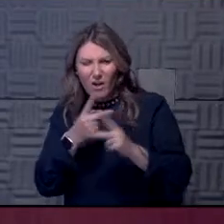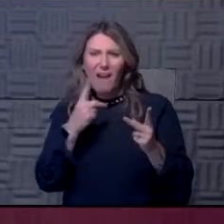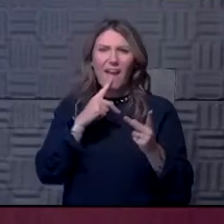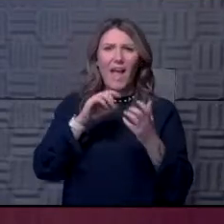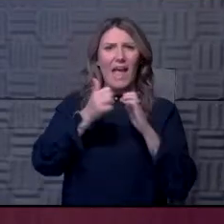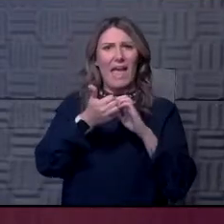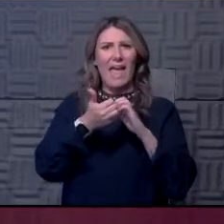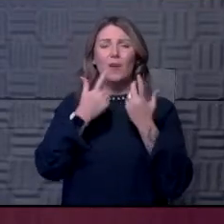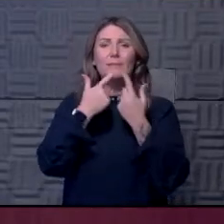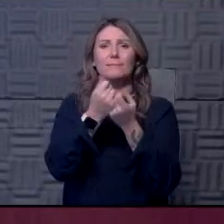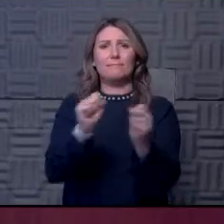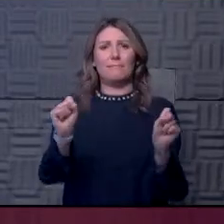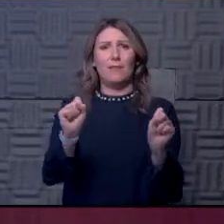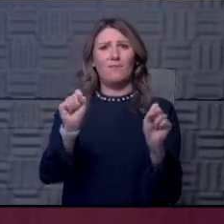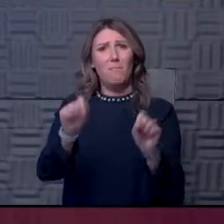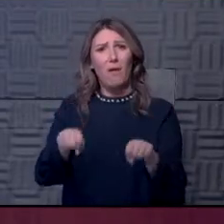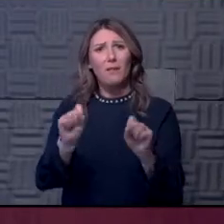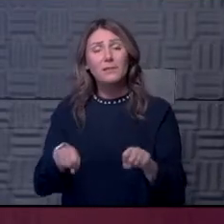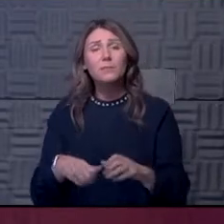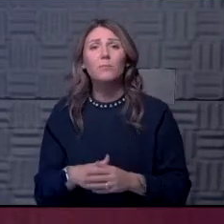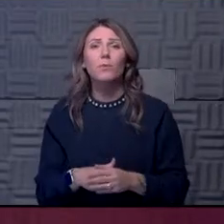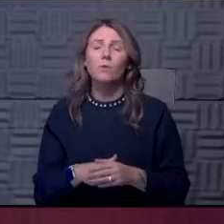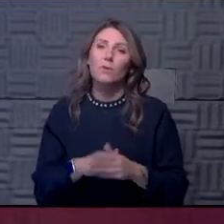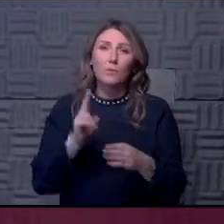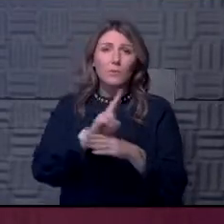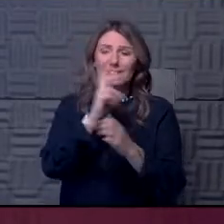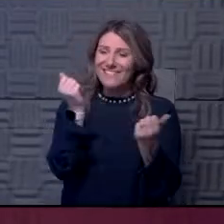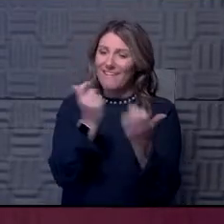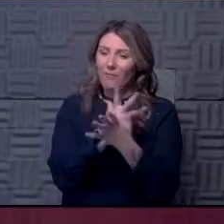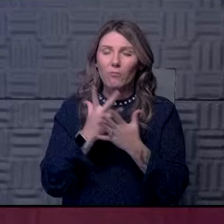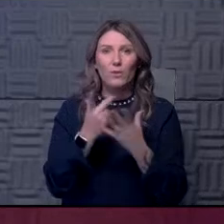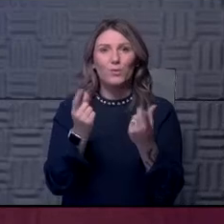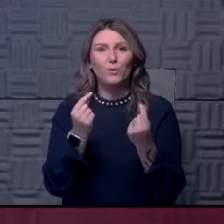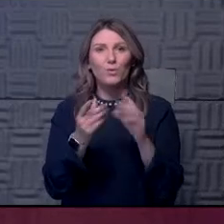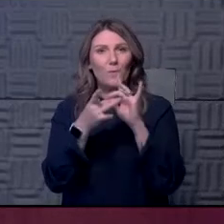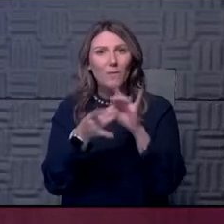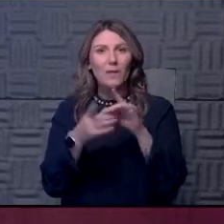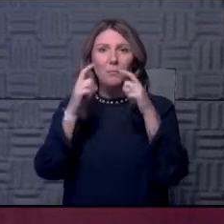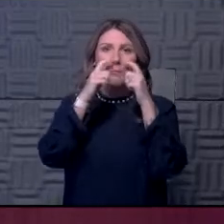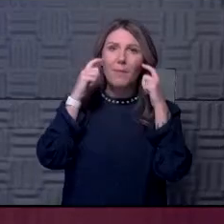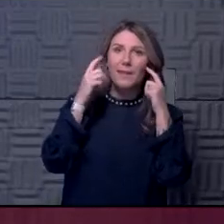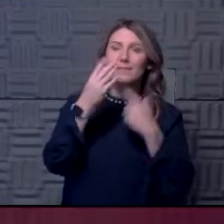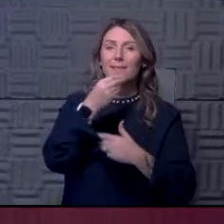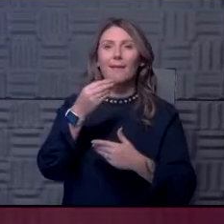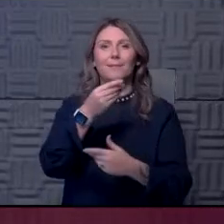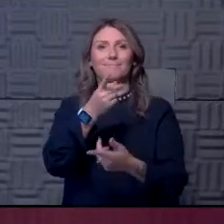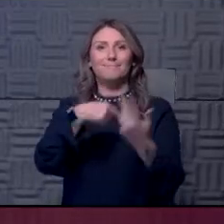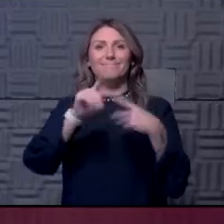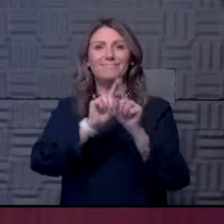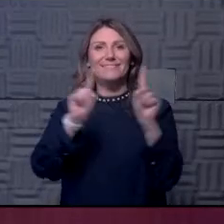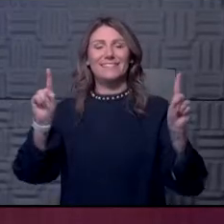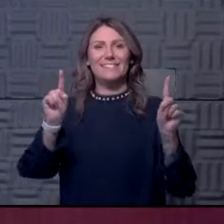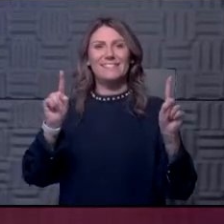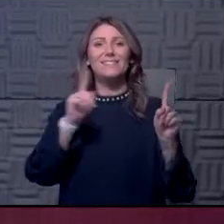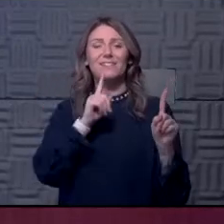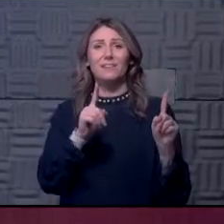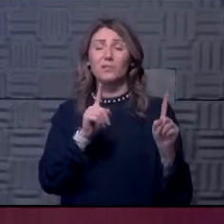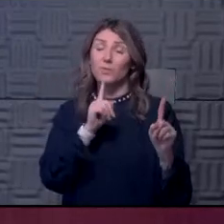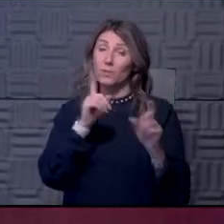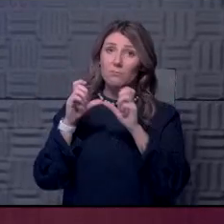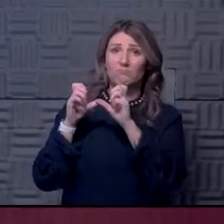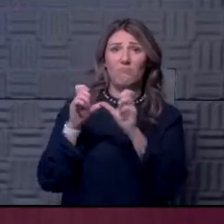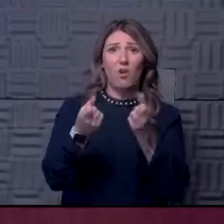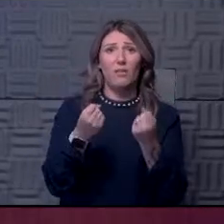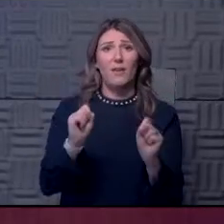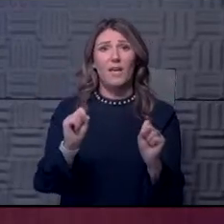we can do that as safely as we can using all the things that we know to do with masking and distancing. so, um, it's been, it's an ongoing actually